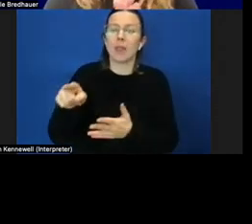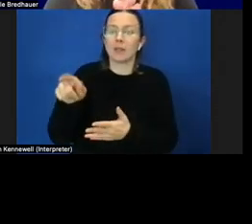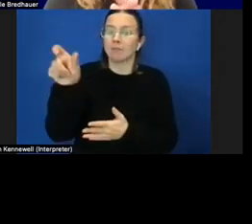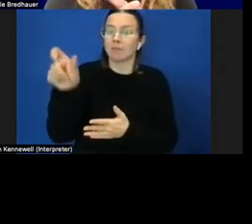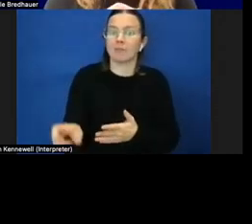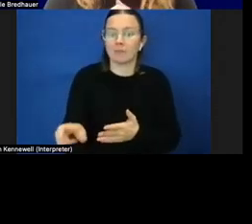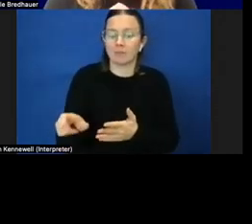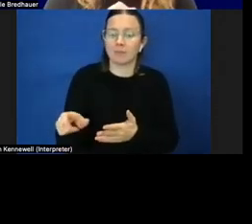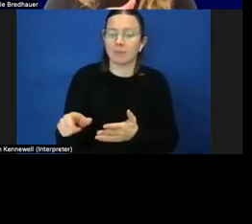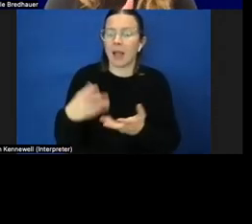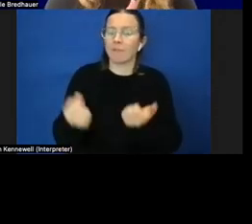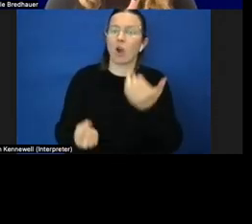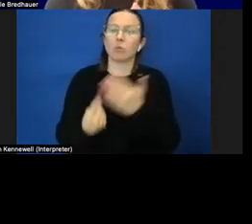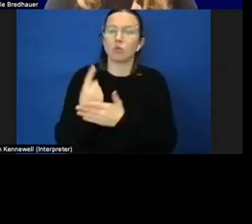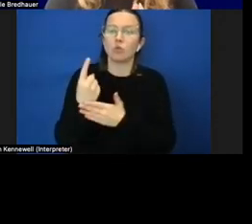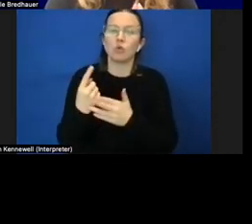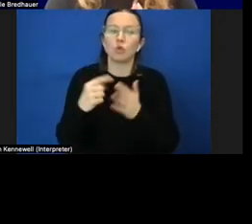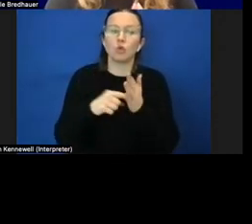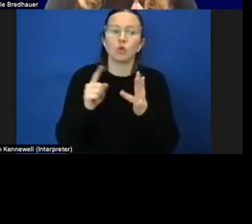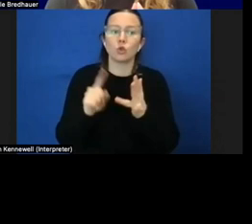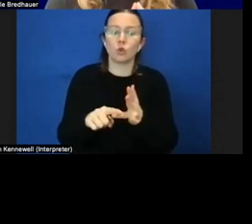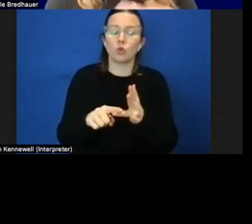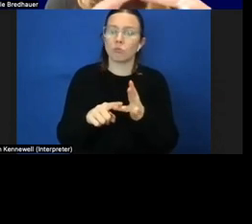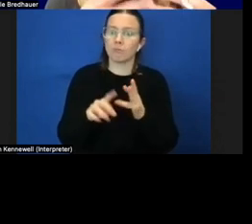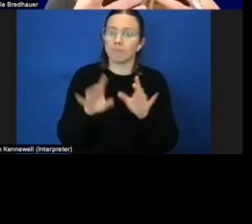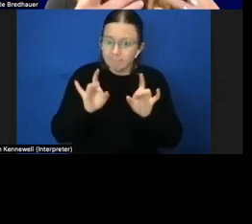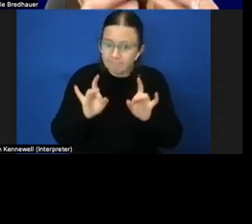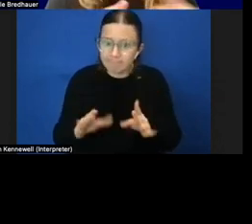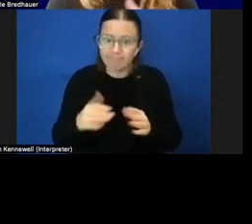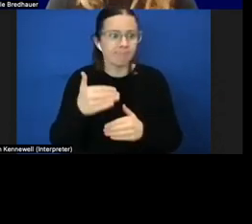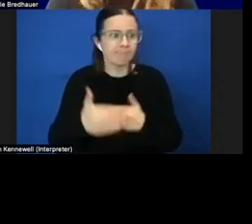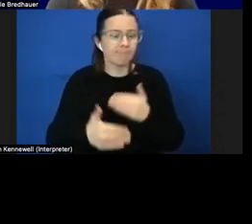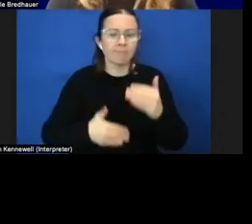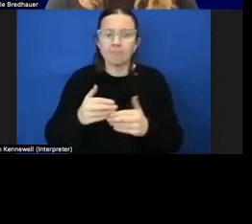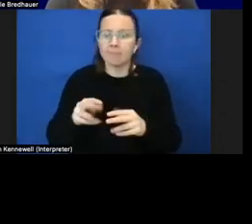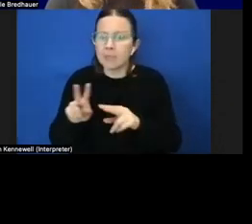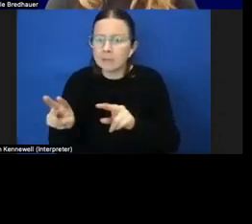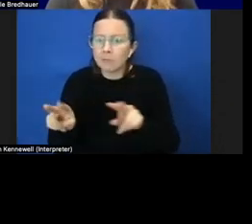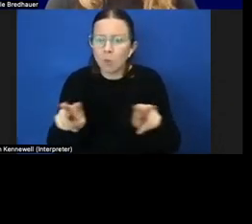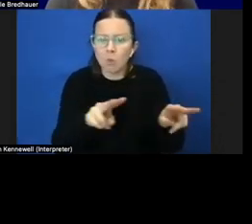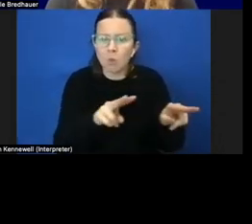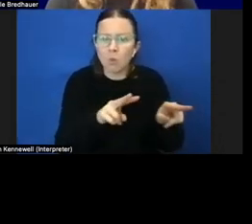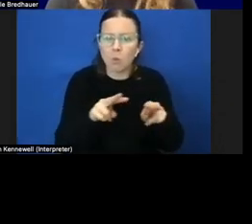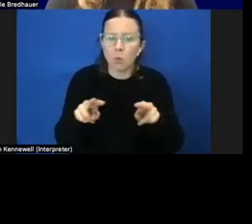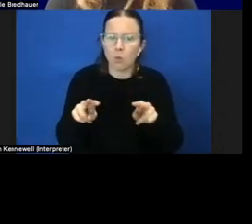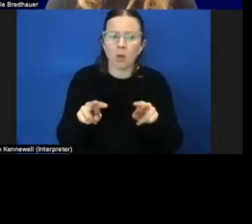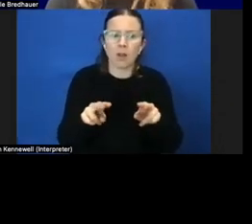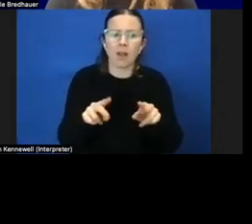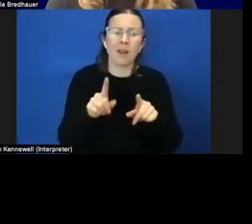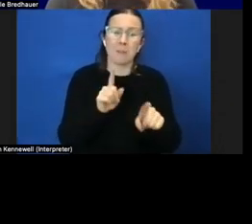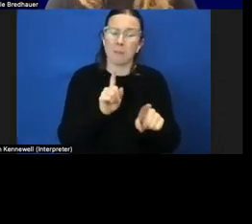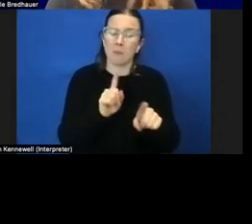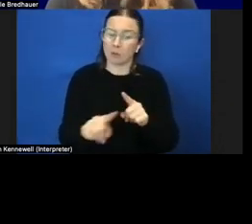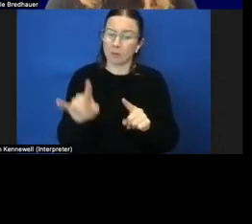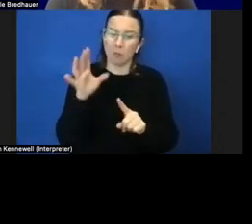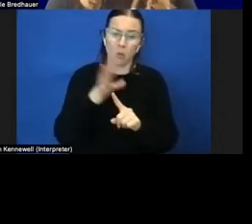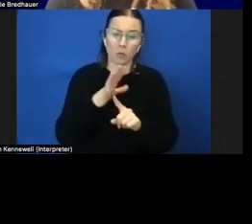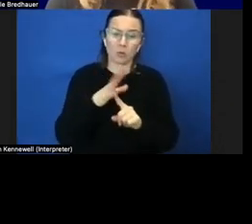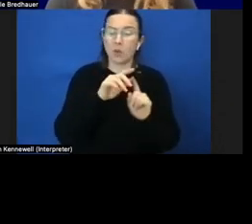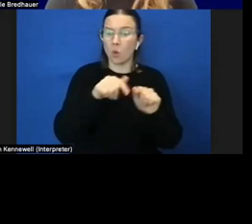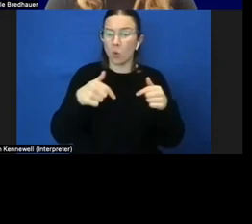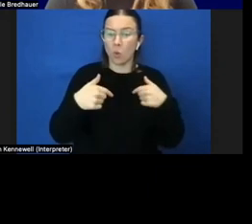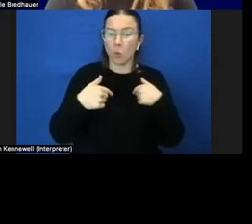opportunity to initiate and and and explore and most importantly we are